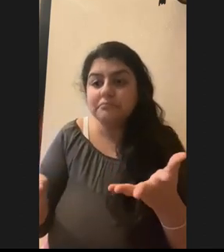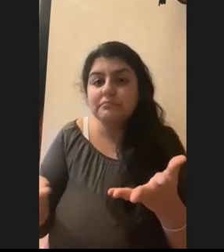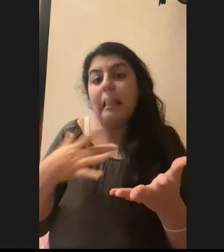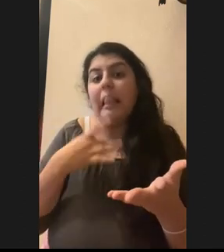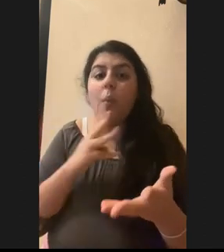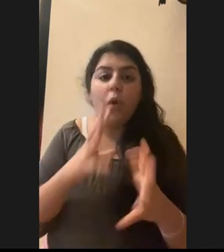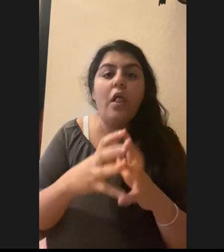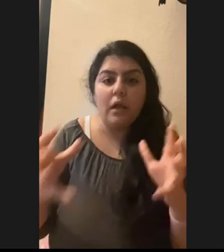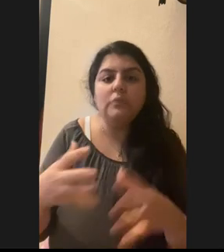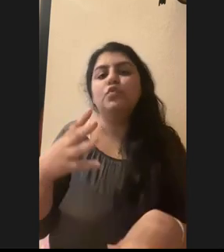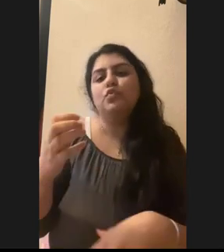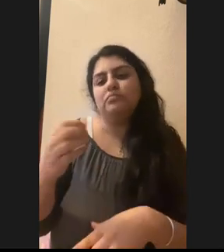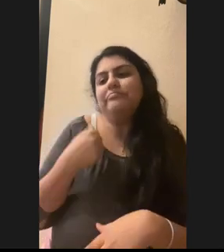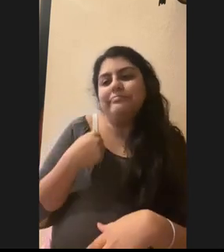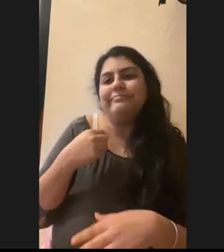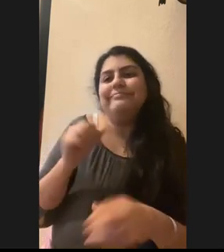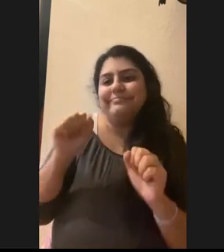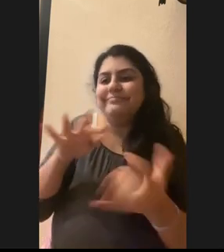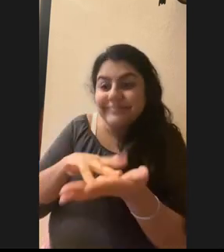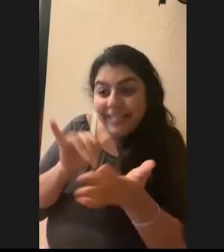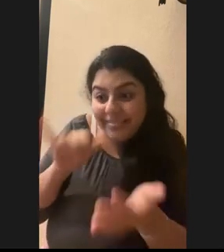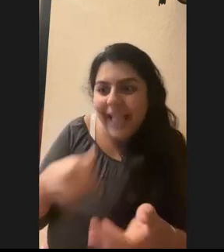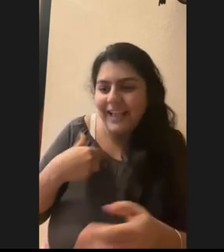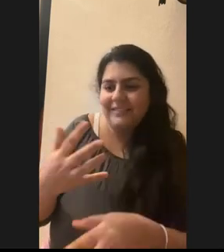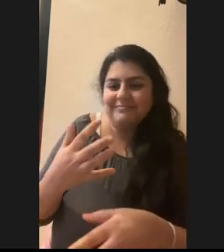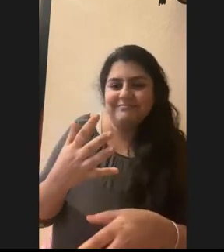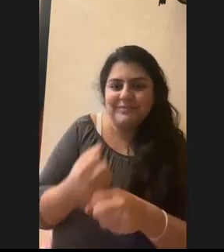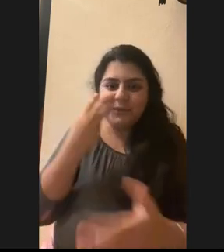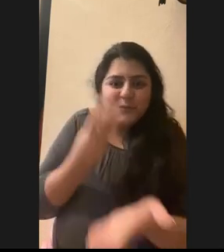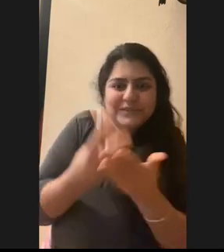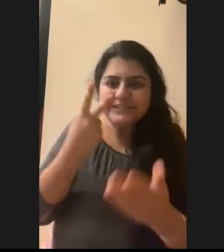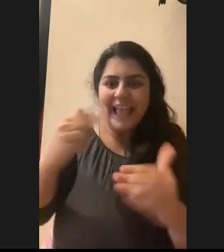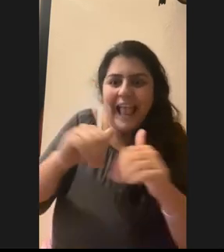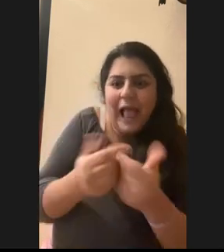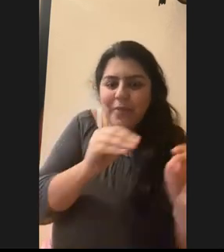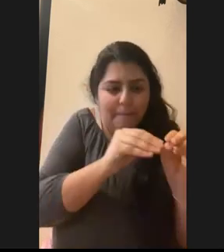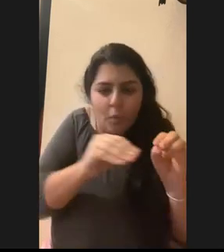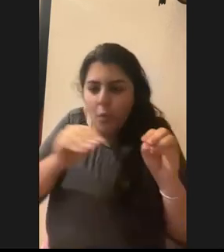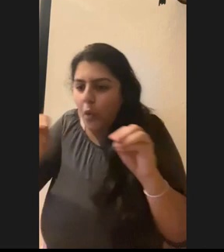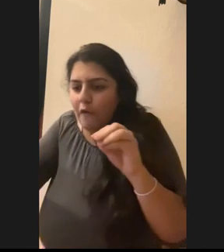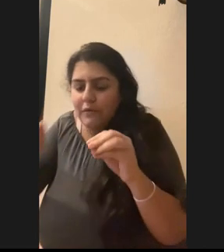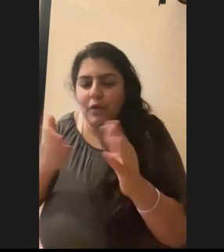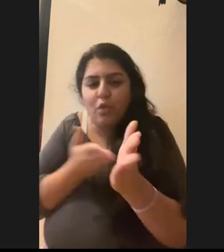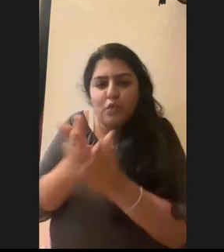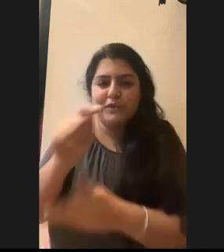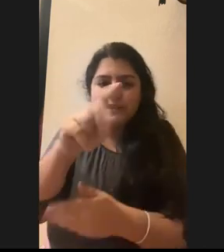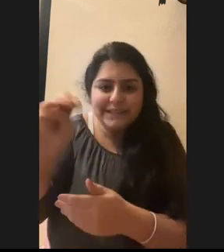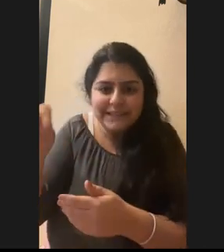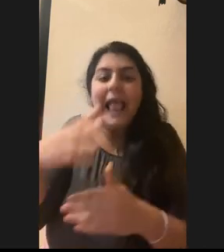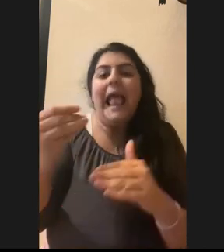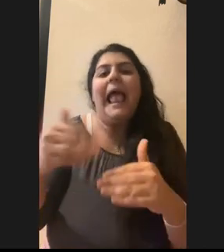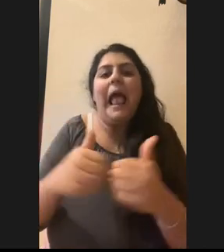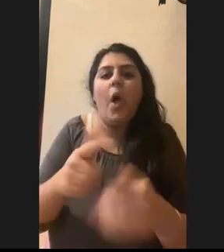that and see, I was one of the first people to see how they moved across Tennessee and, um, how long that took to happen. So